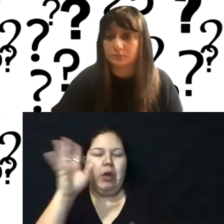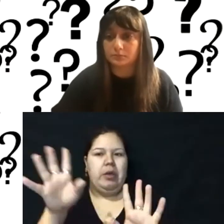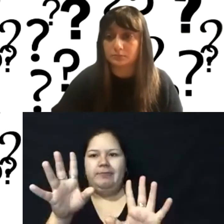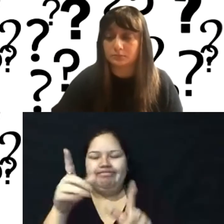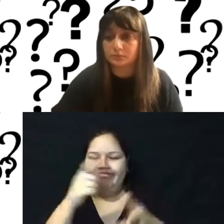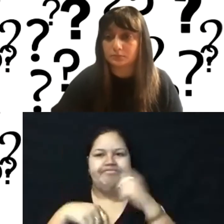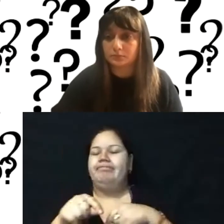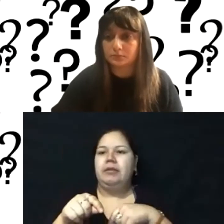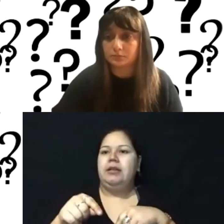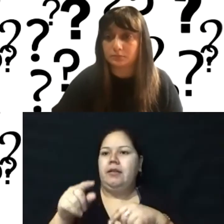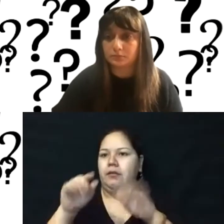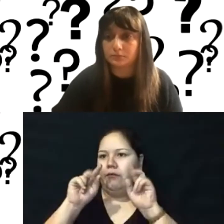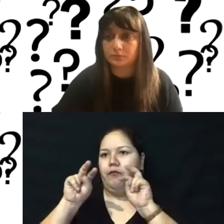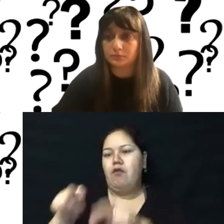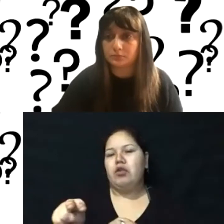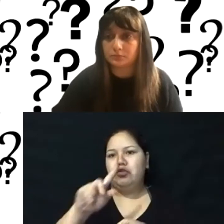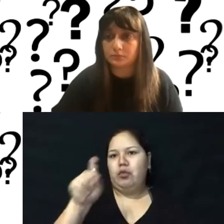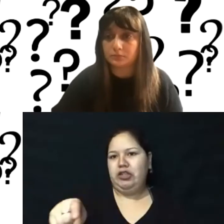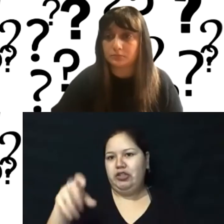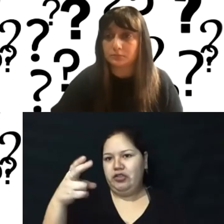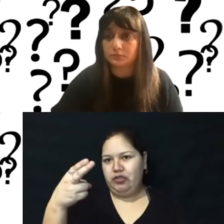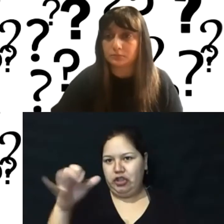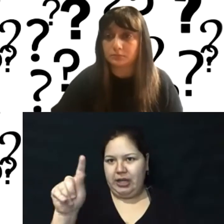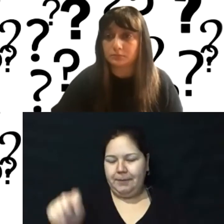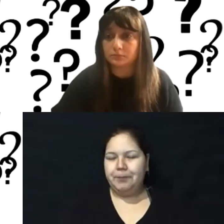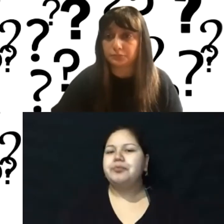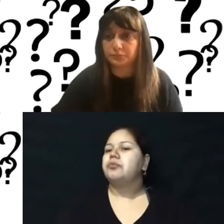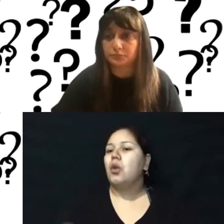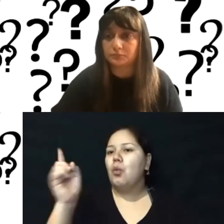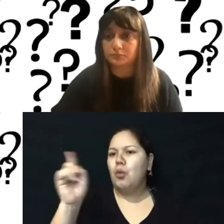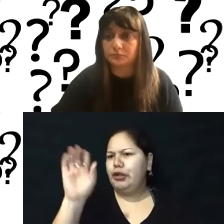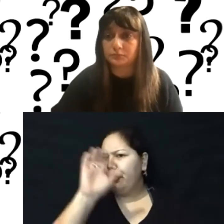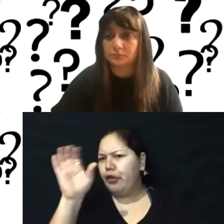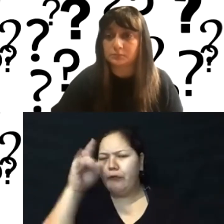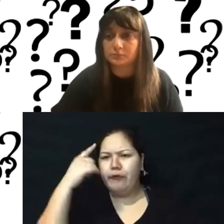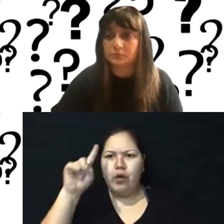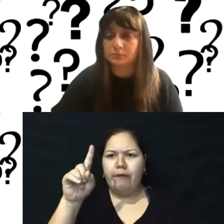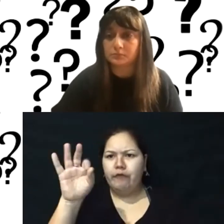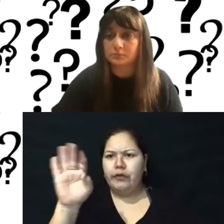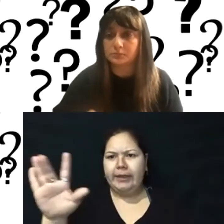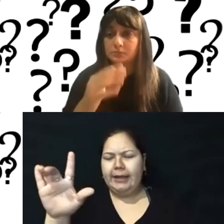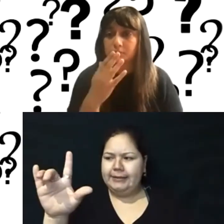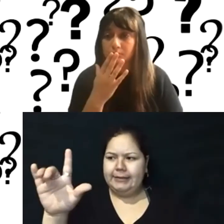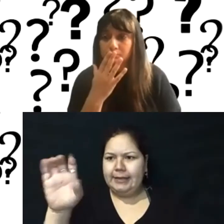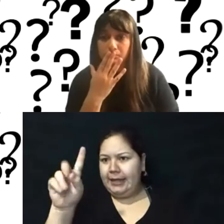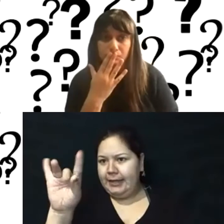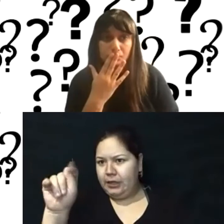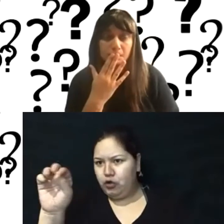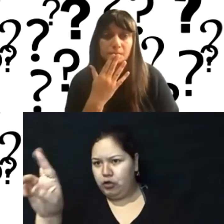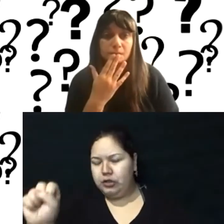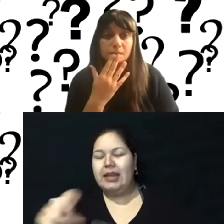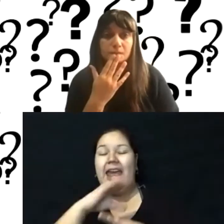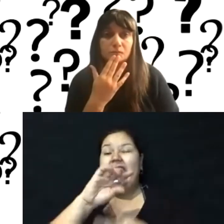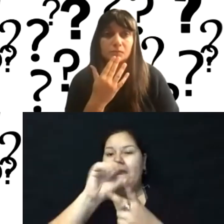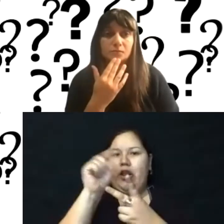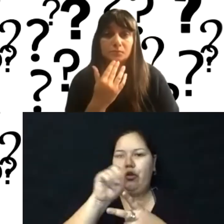now going to go with the ones that are in the chat. Where do you look for freelance editors? And then Robert had asked a more thorough question that I thought it'd sort of been addressed, but